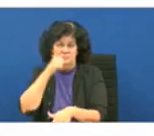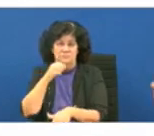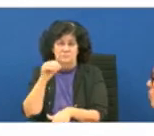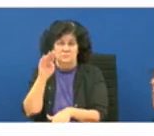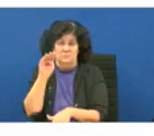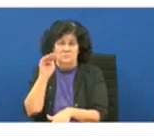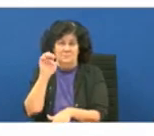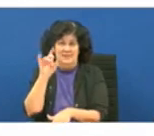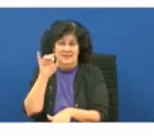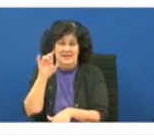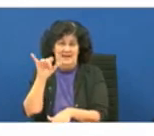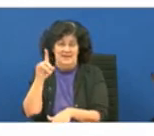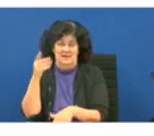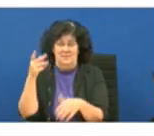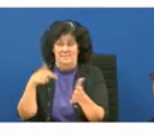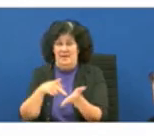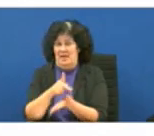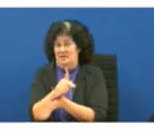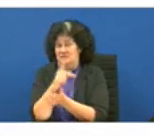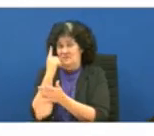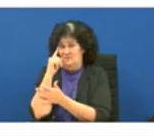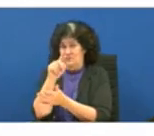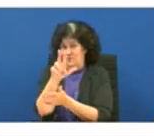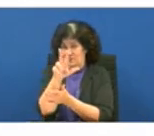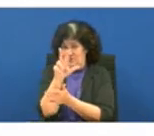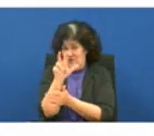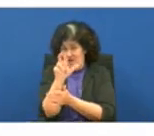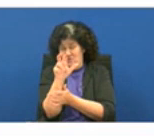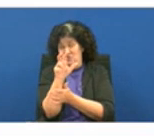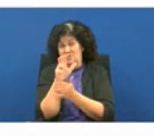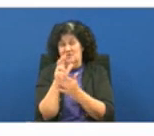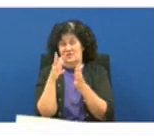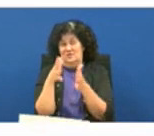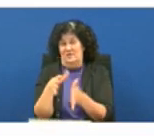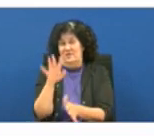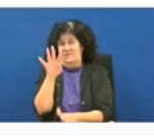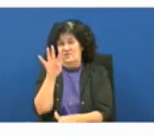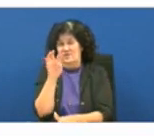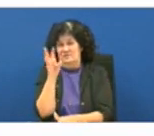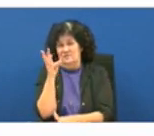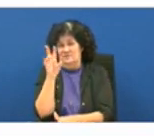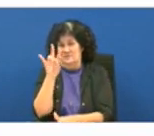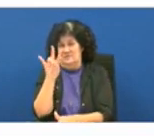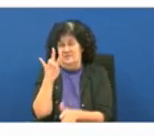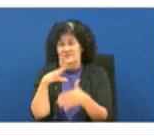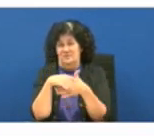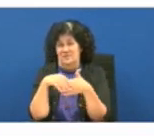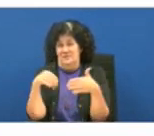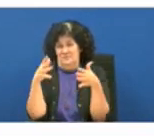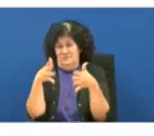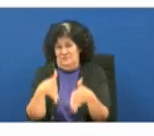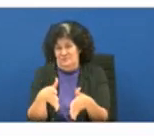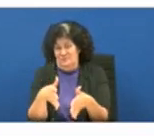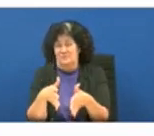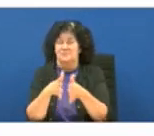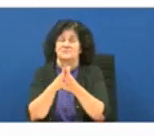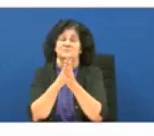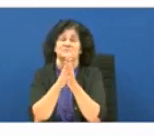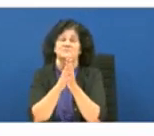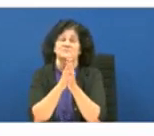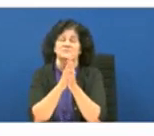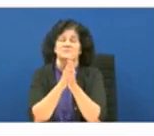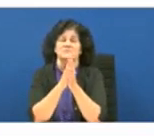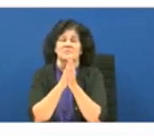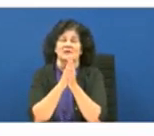333.50 leaving a difference of 467 and 30 30 cents 467.30